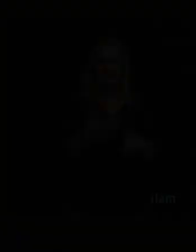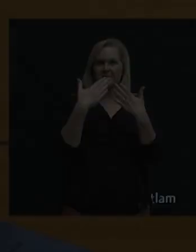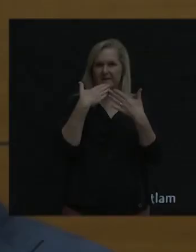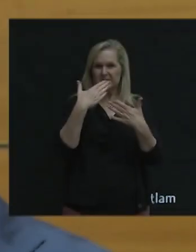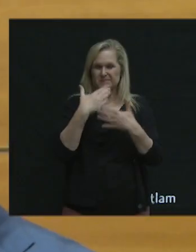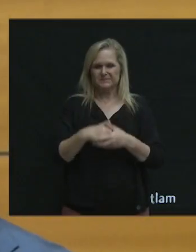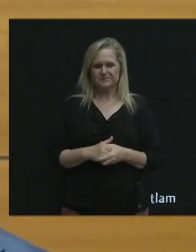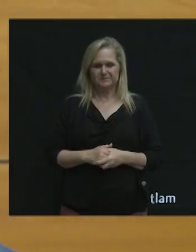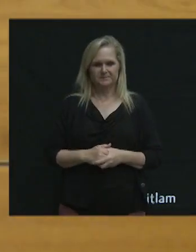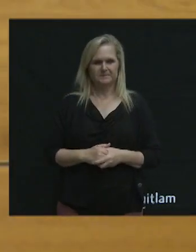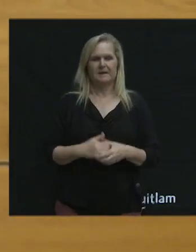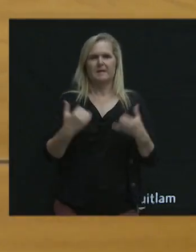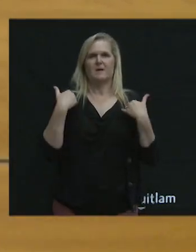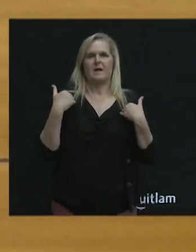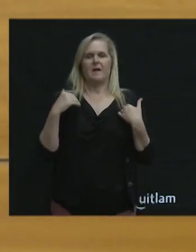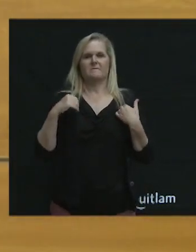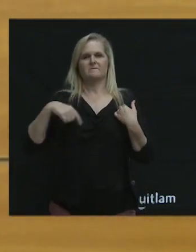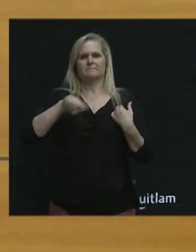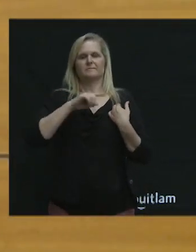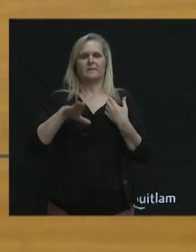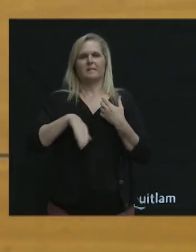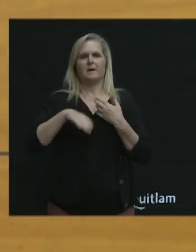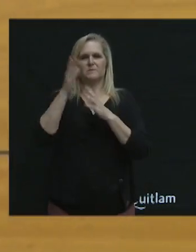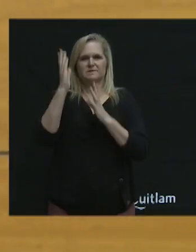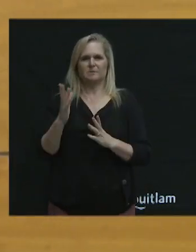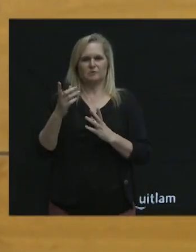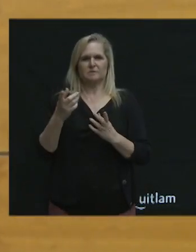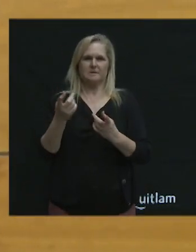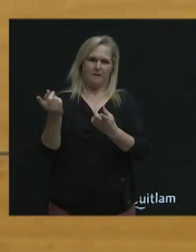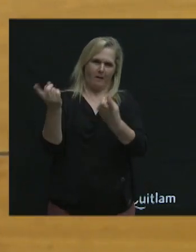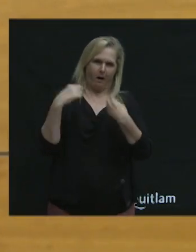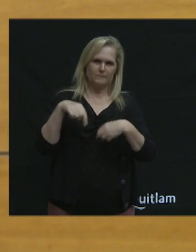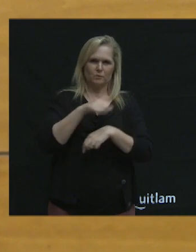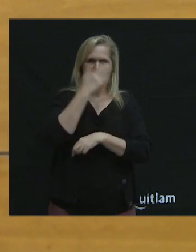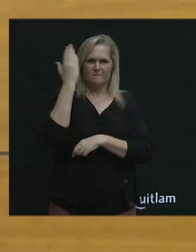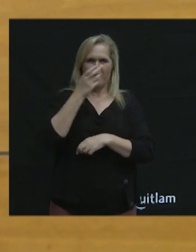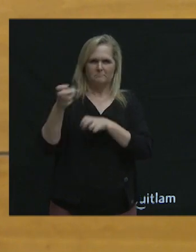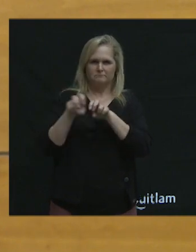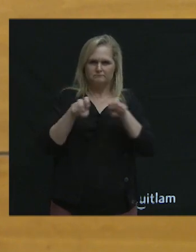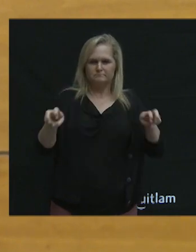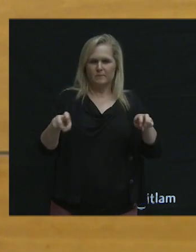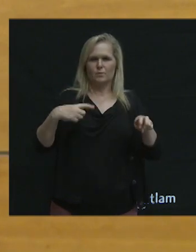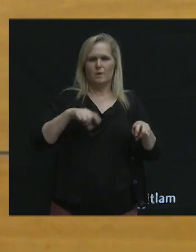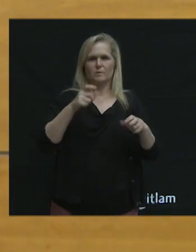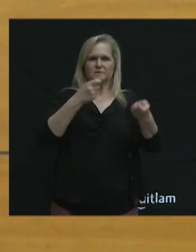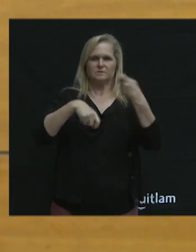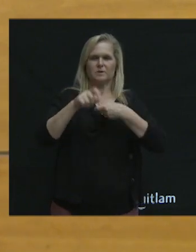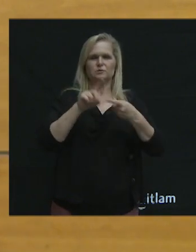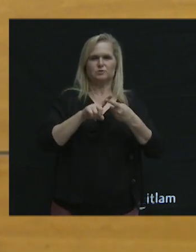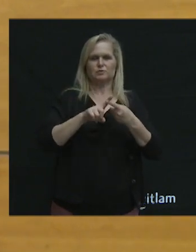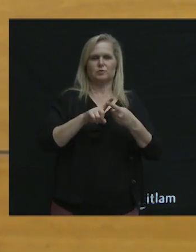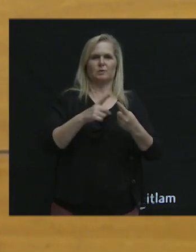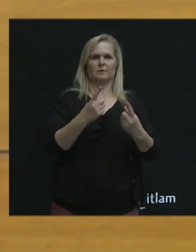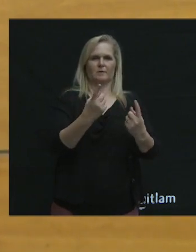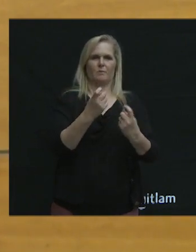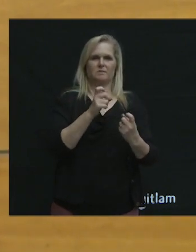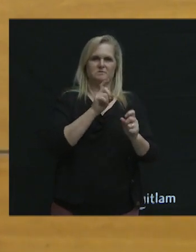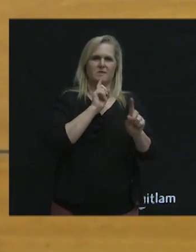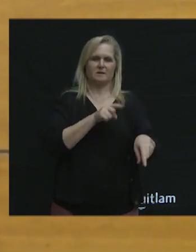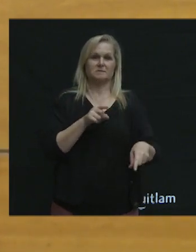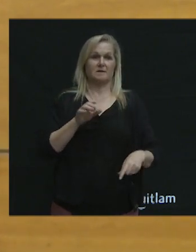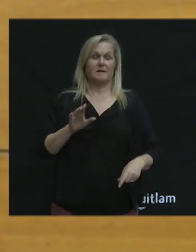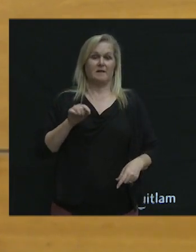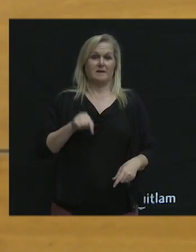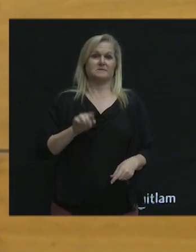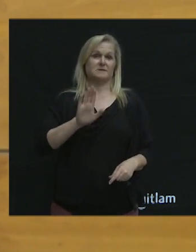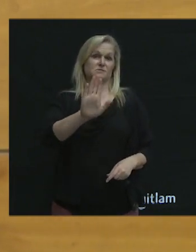And I'm just going to have our panelists come to the front. We're going to switch into some Q&As. So this is your prompt